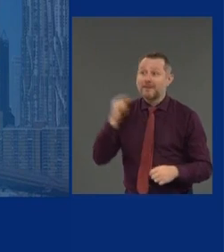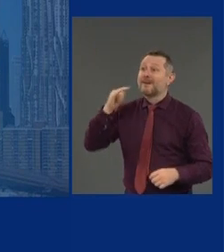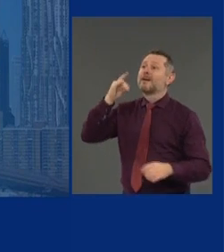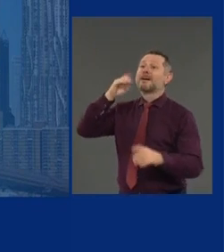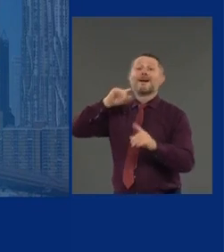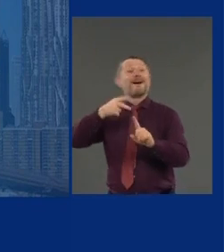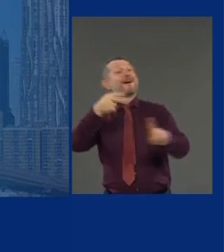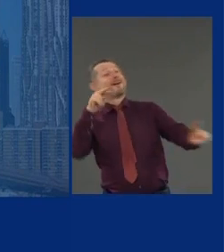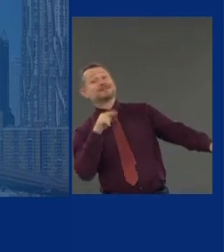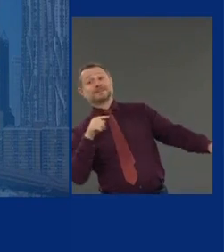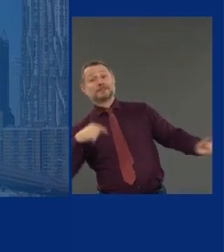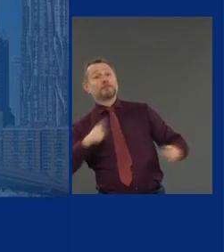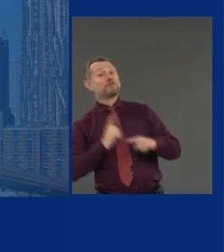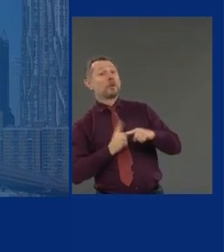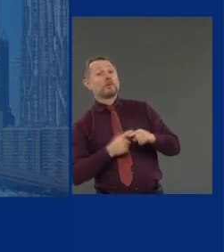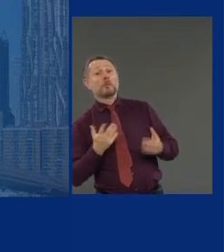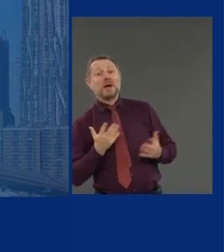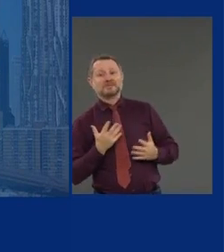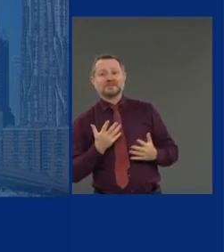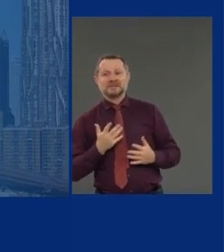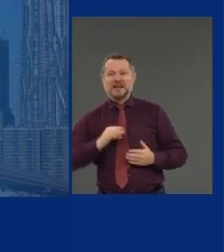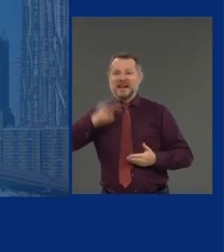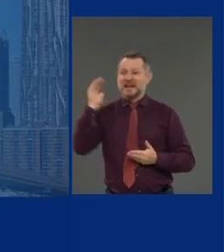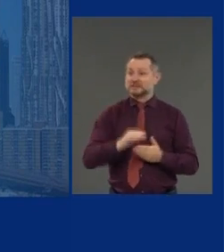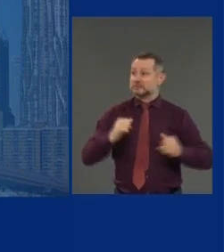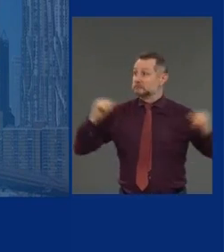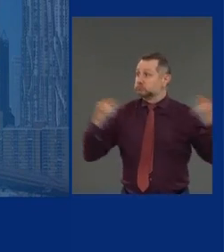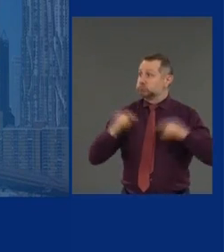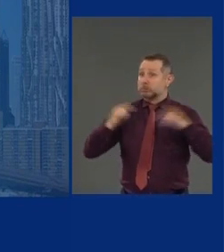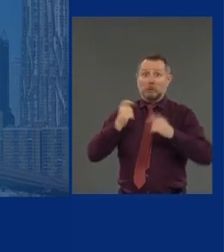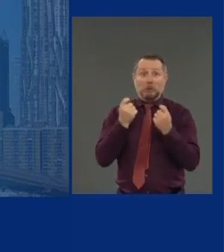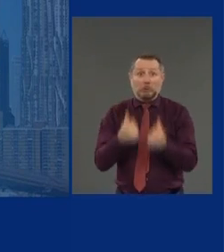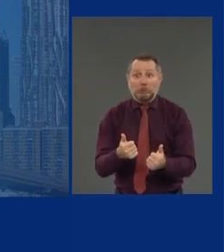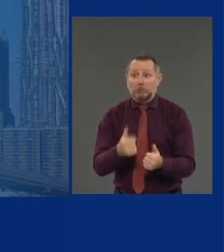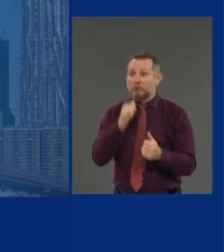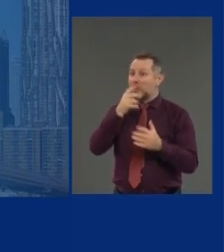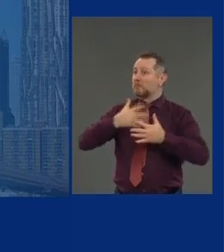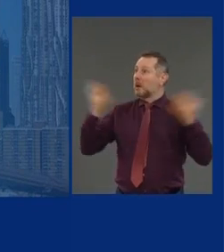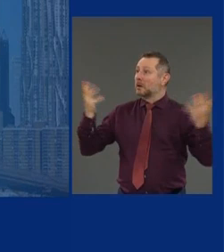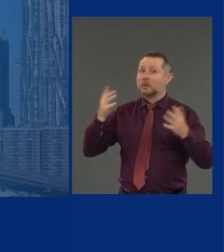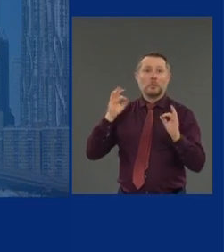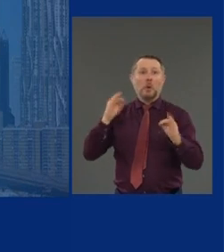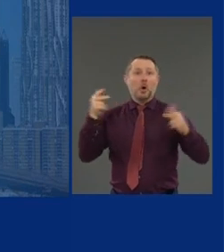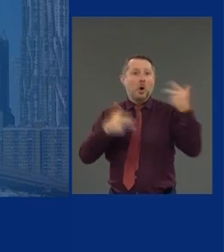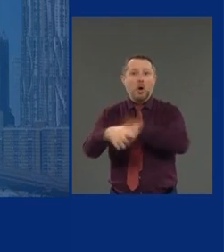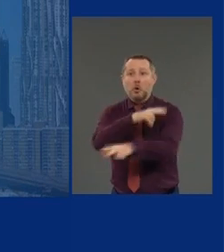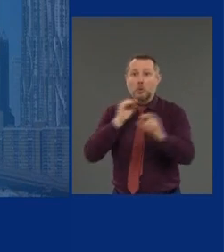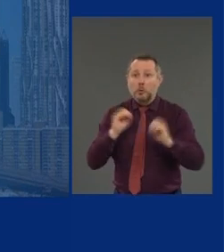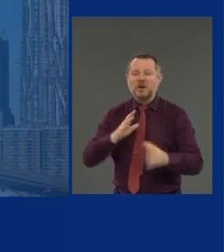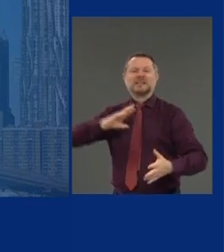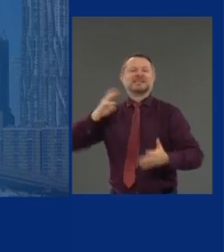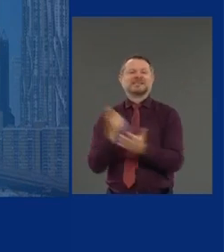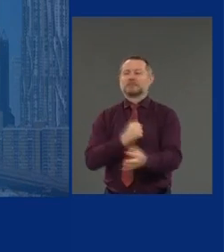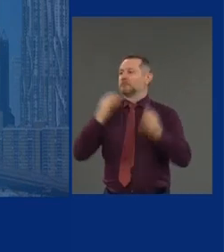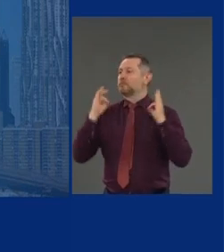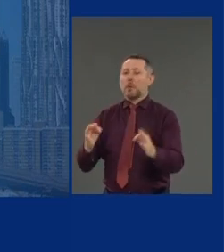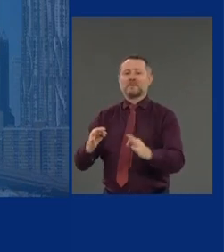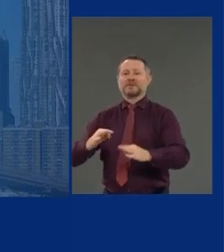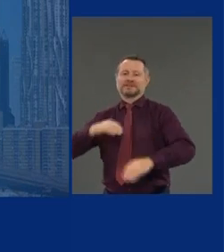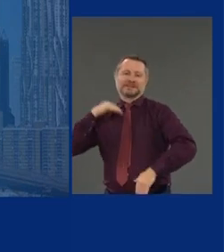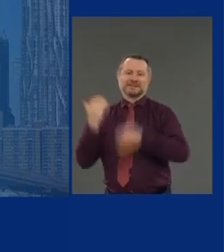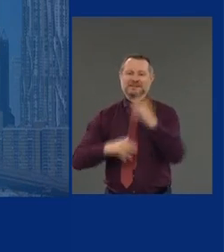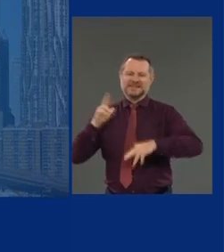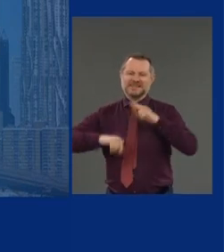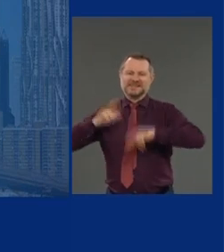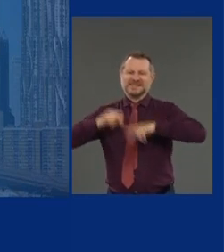There's less traffic. There's fewer cars. Well, now is the time to advance the roadway construction because there are